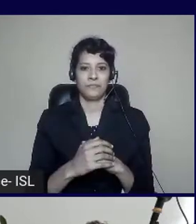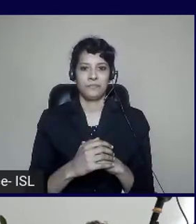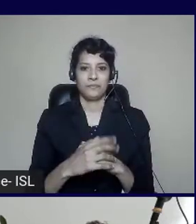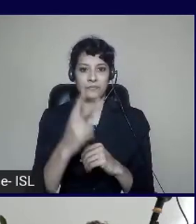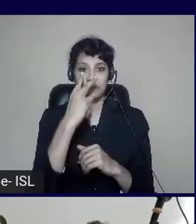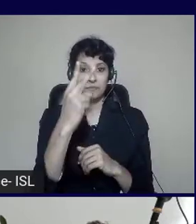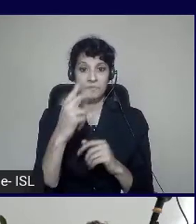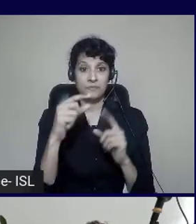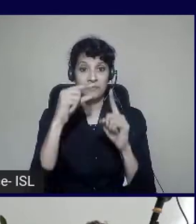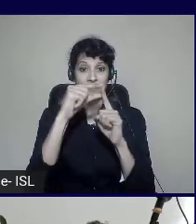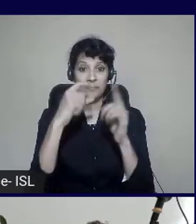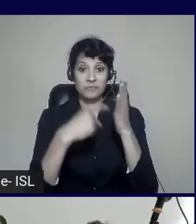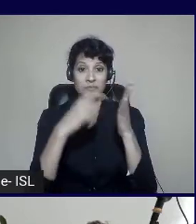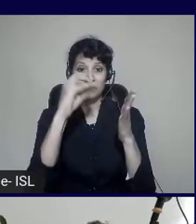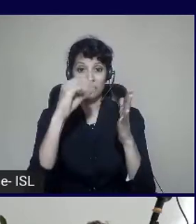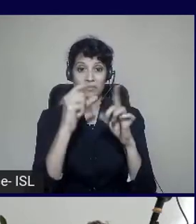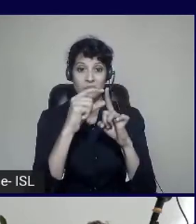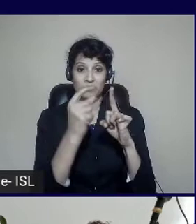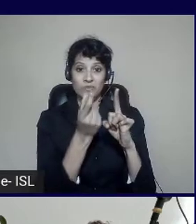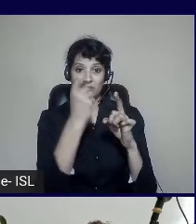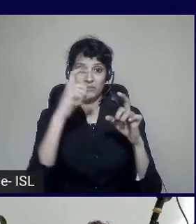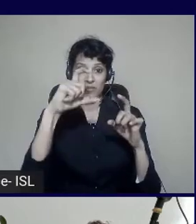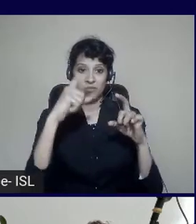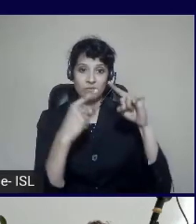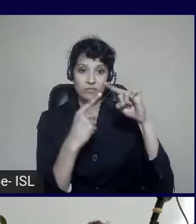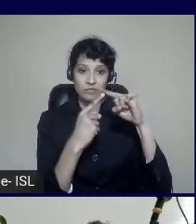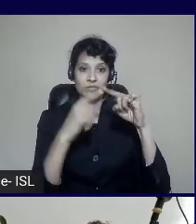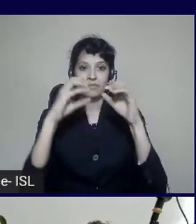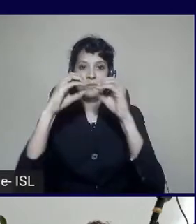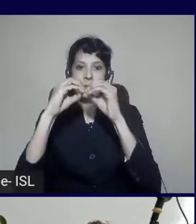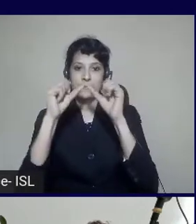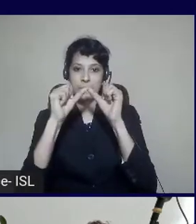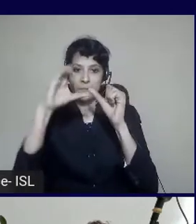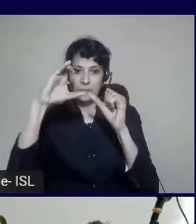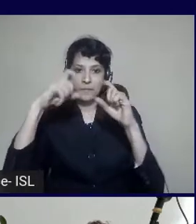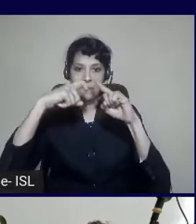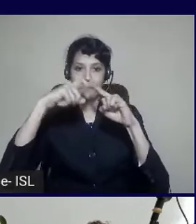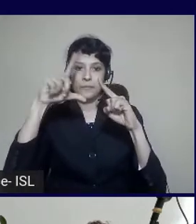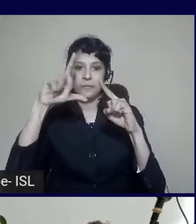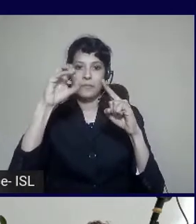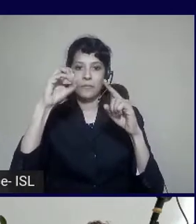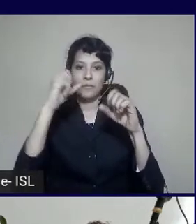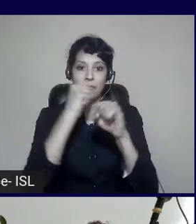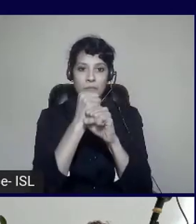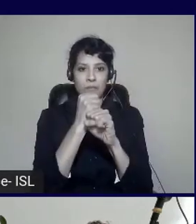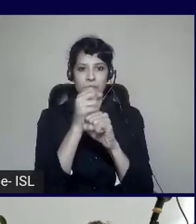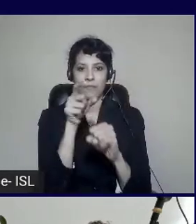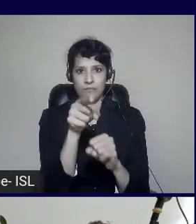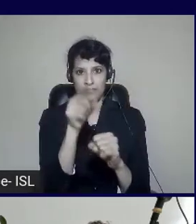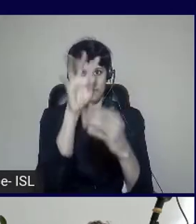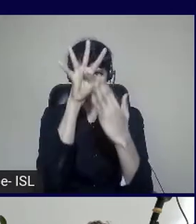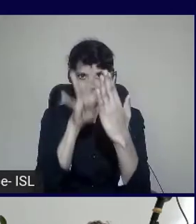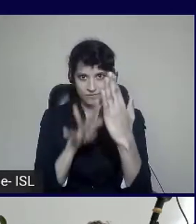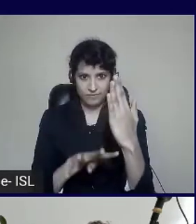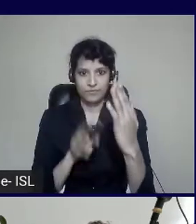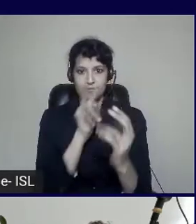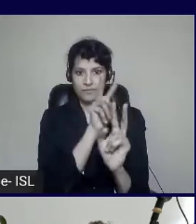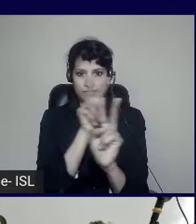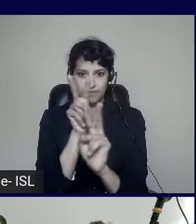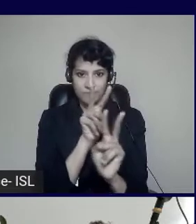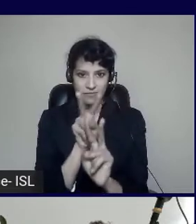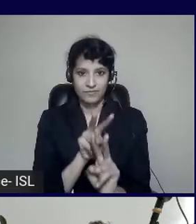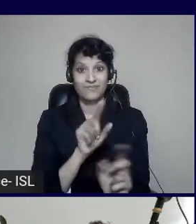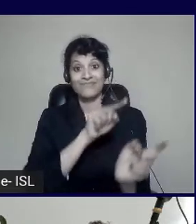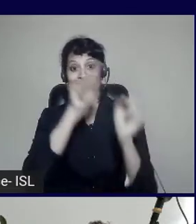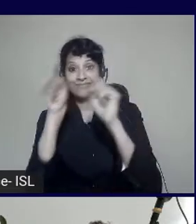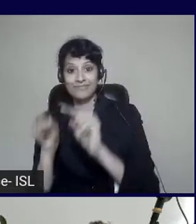and add each of the product requirements into a sprint backlog. And in the sprint, we have